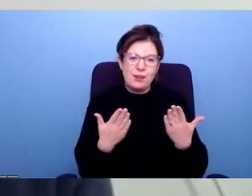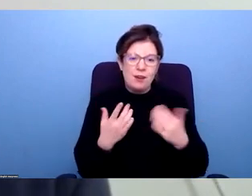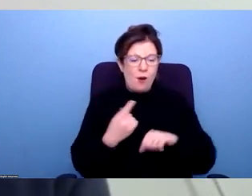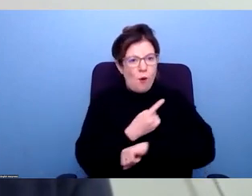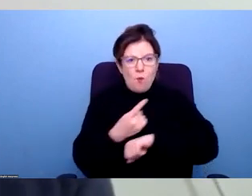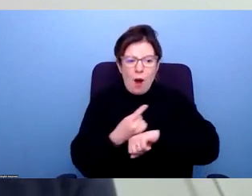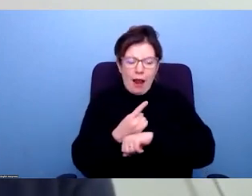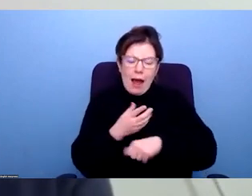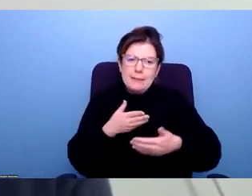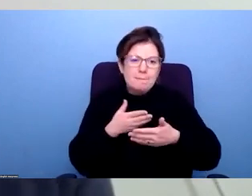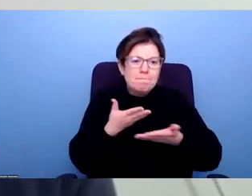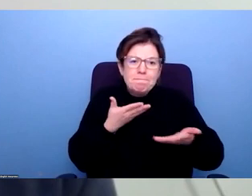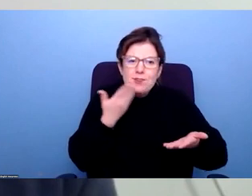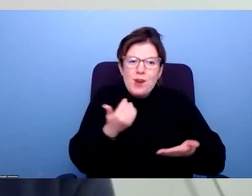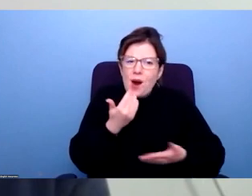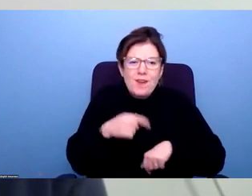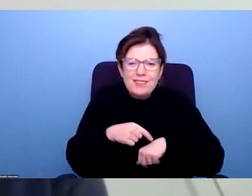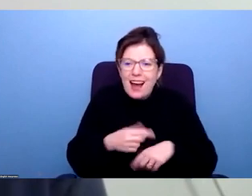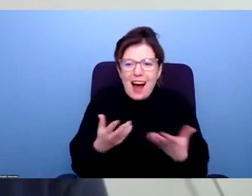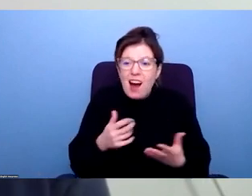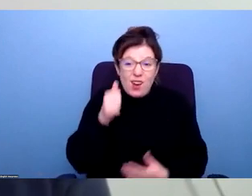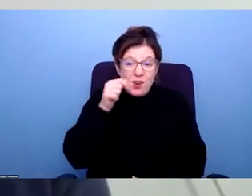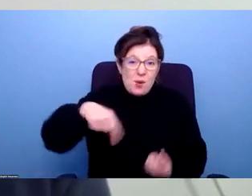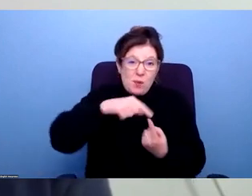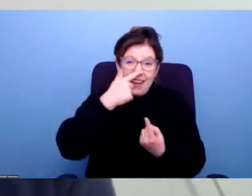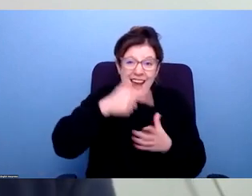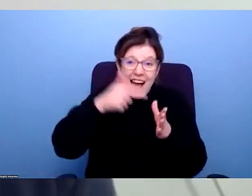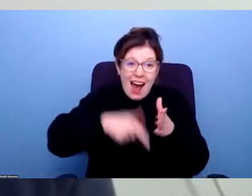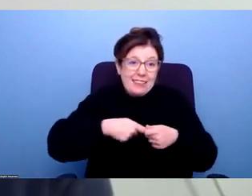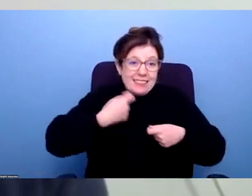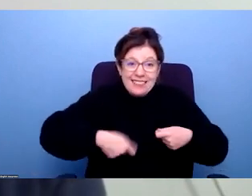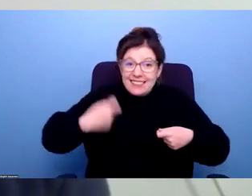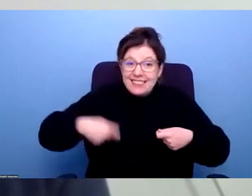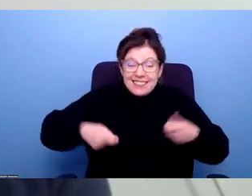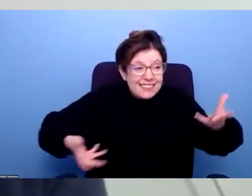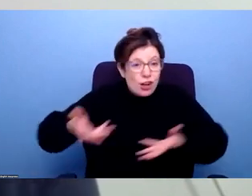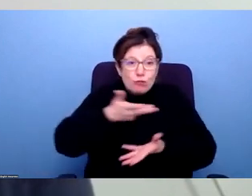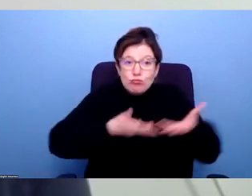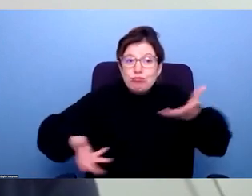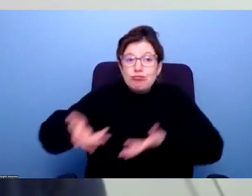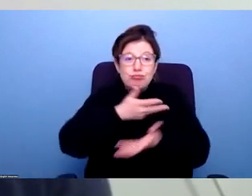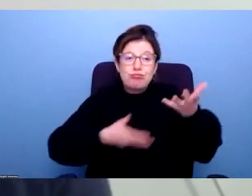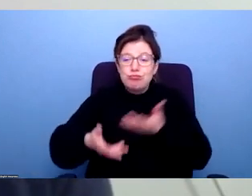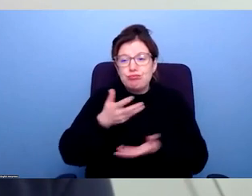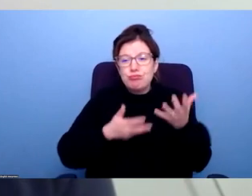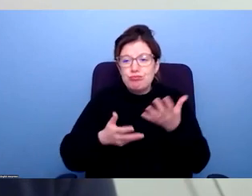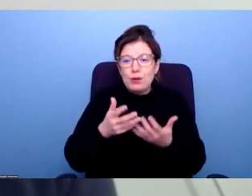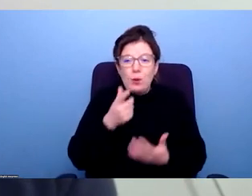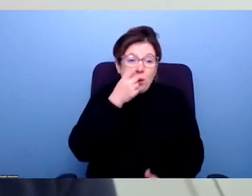never long enough and we could talk about these topics in a great more depth and have really interesting stimulating conversations.